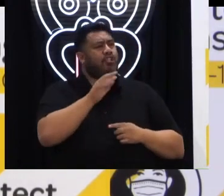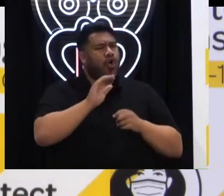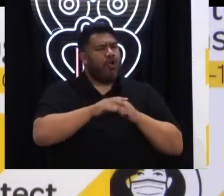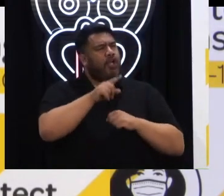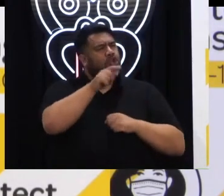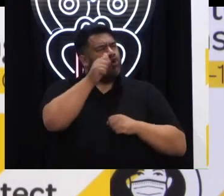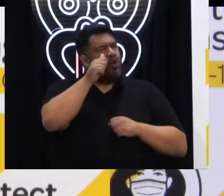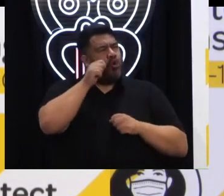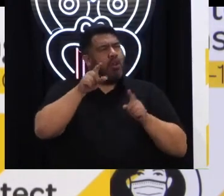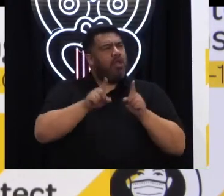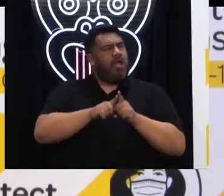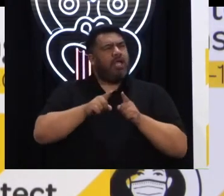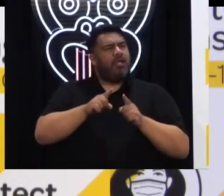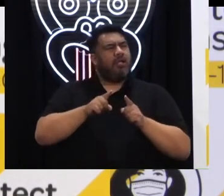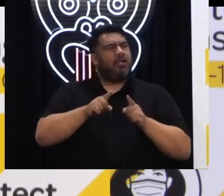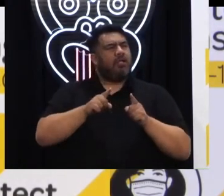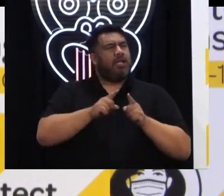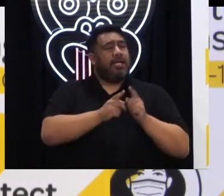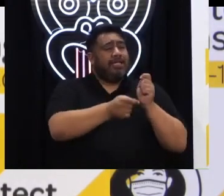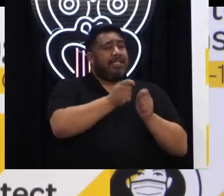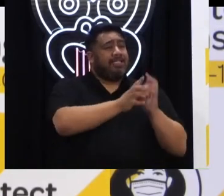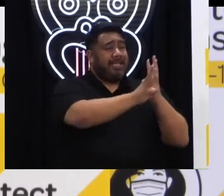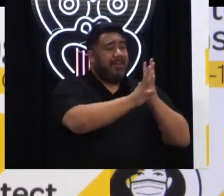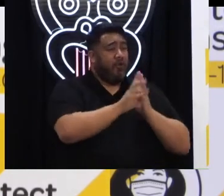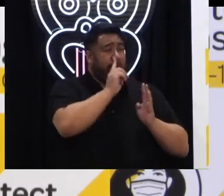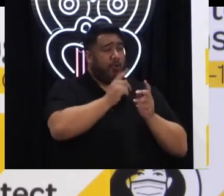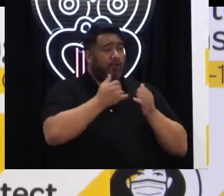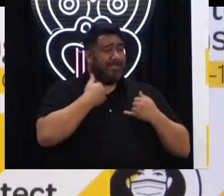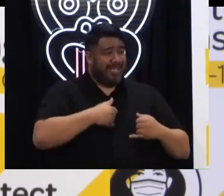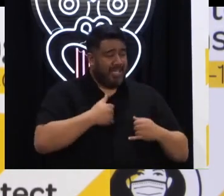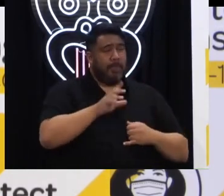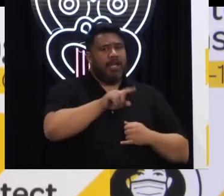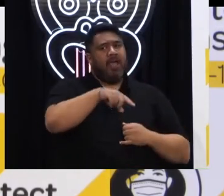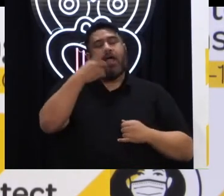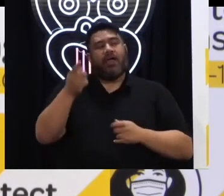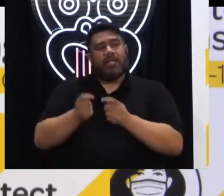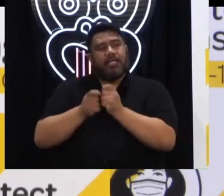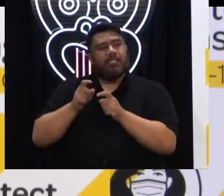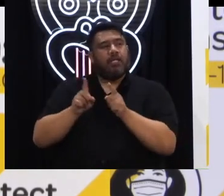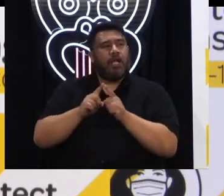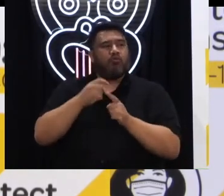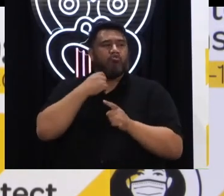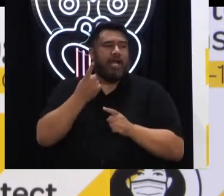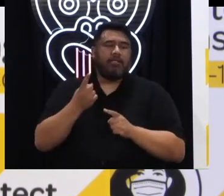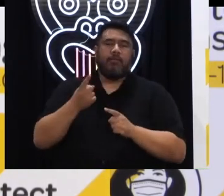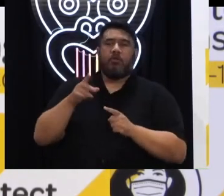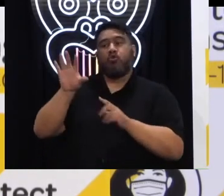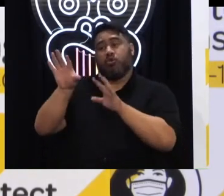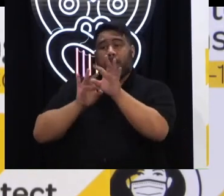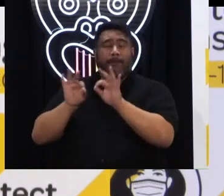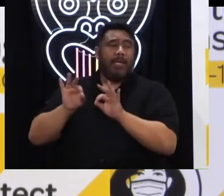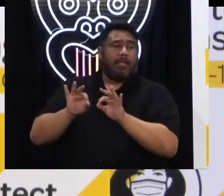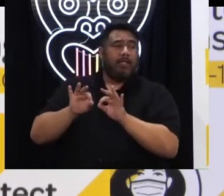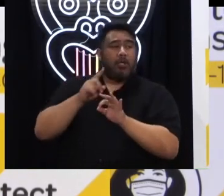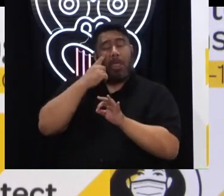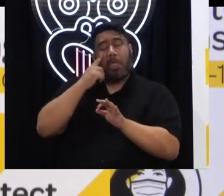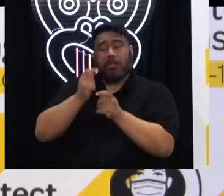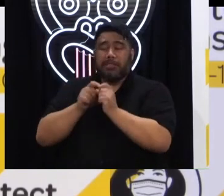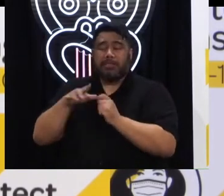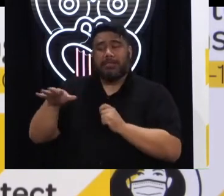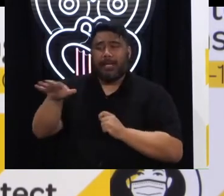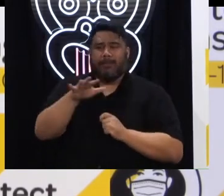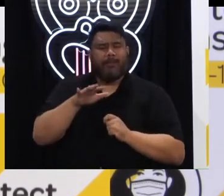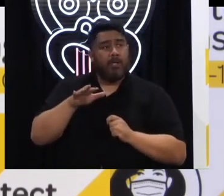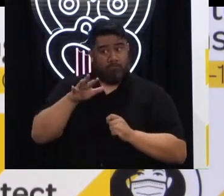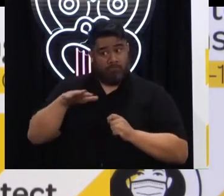you mentioned it as an area of concern that it's community and surveillance testing picking up cases. Can you give us an idea of the